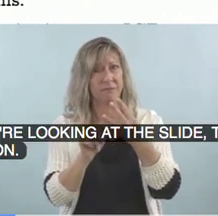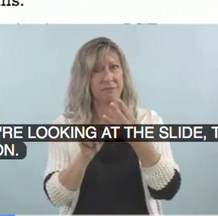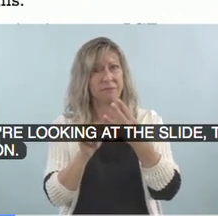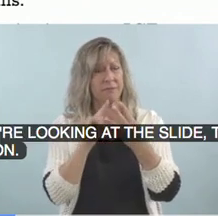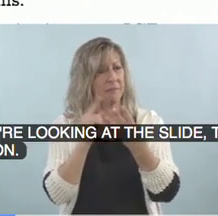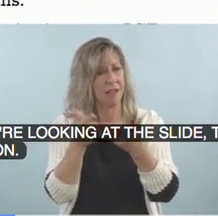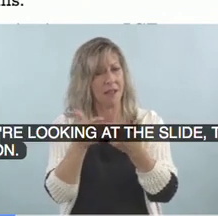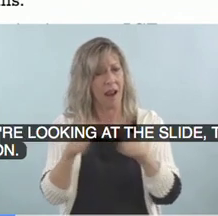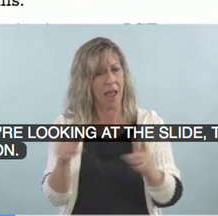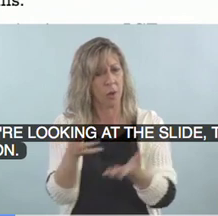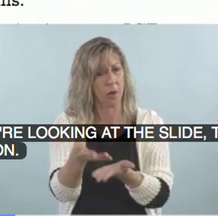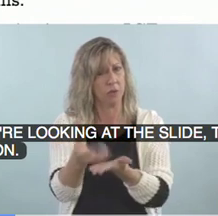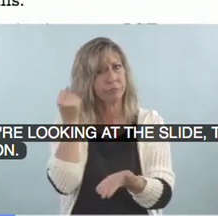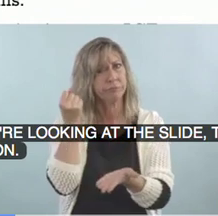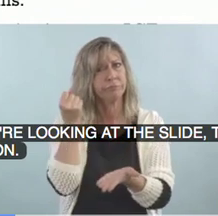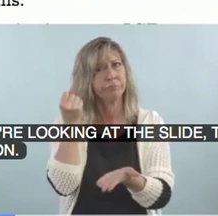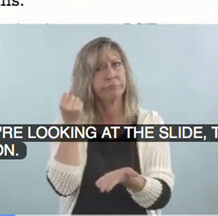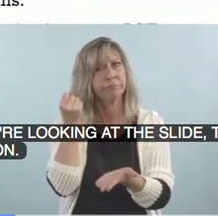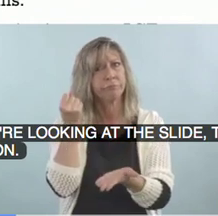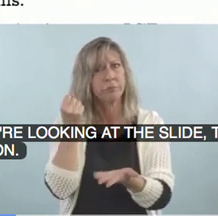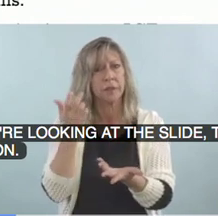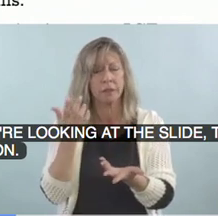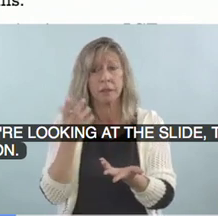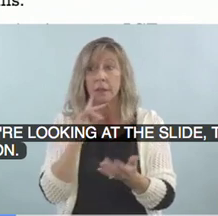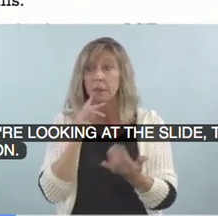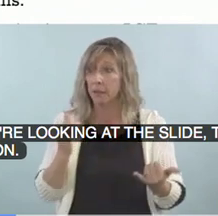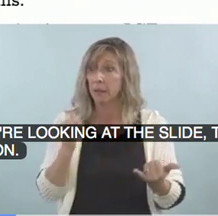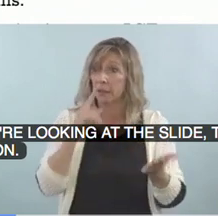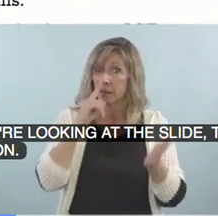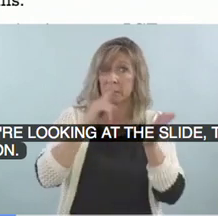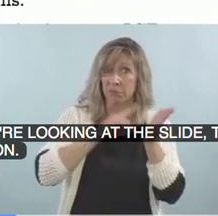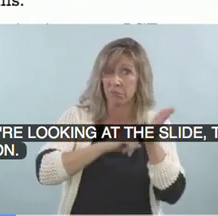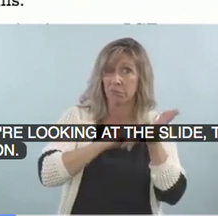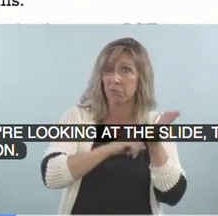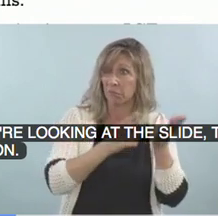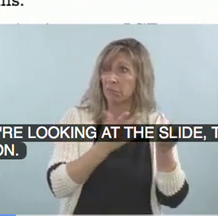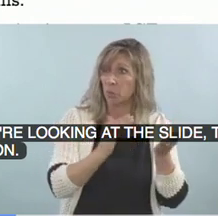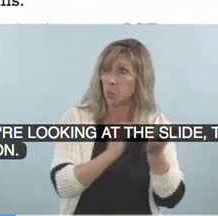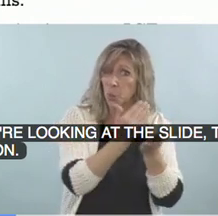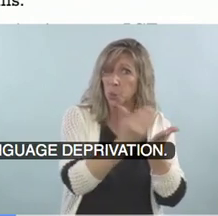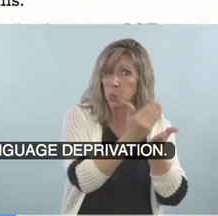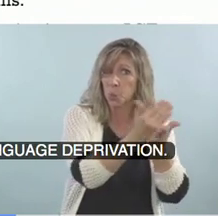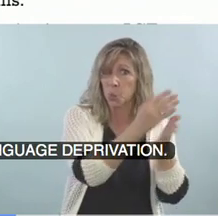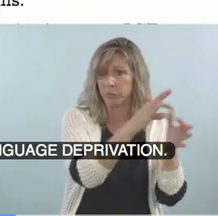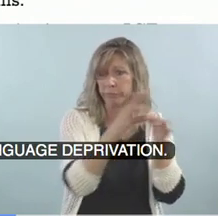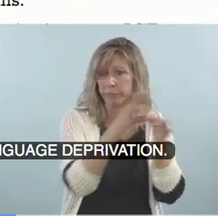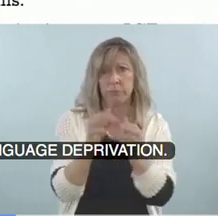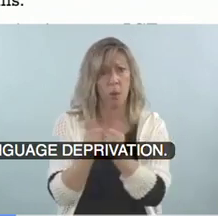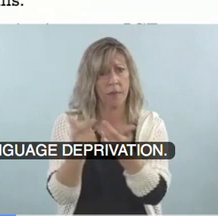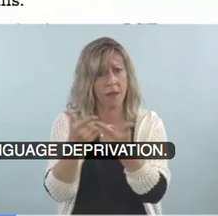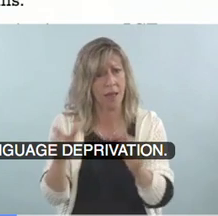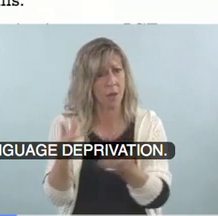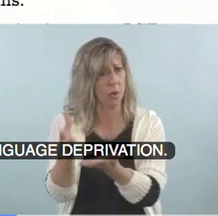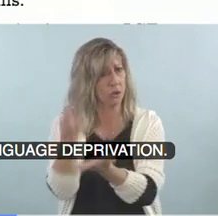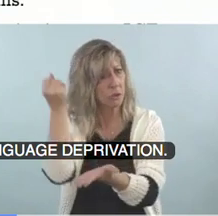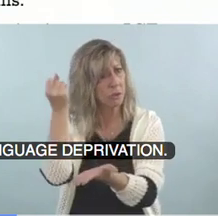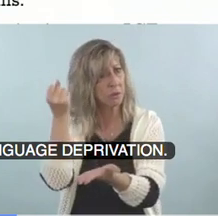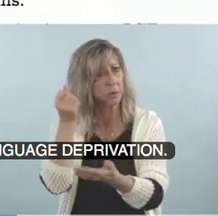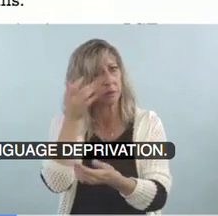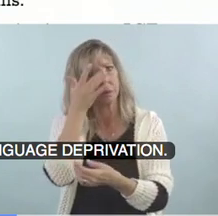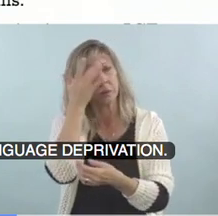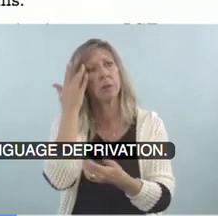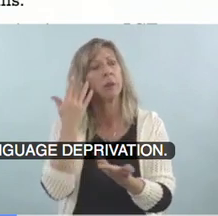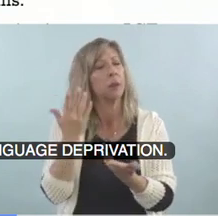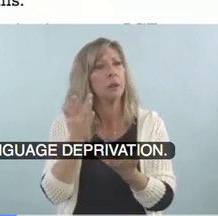there's, there's, there is a lot of new research that's going into language deprivation. You know, if a, if a child can't hear and